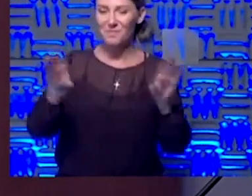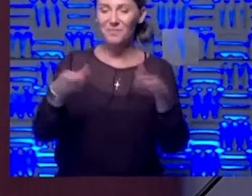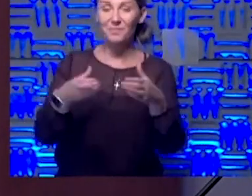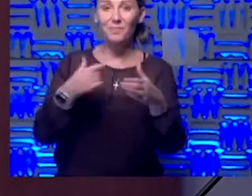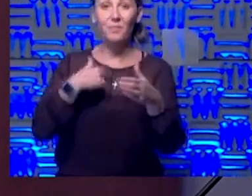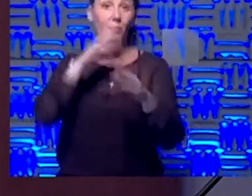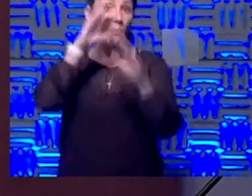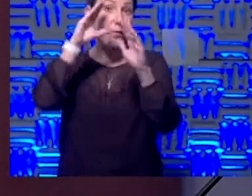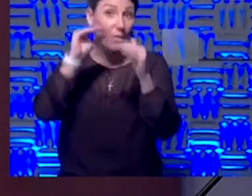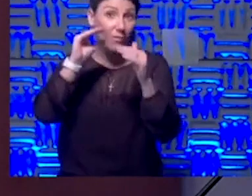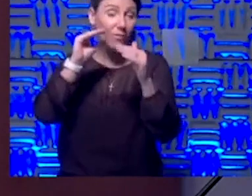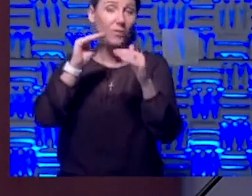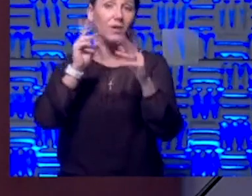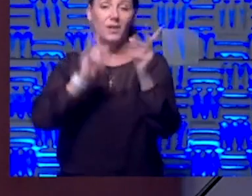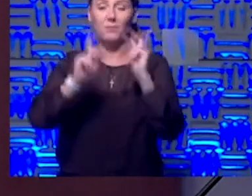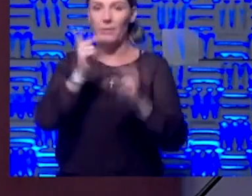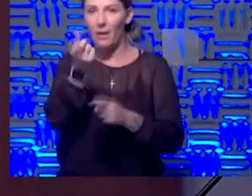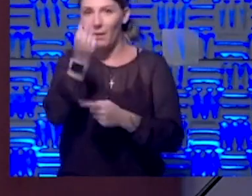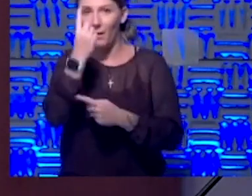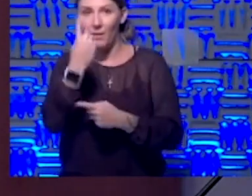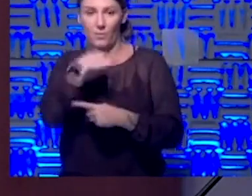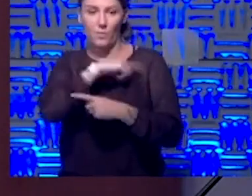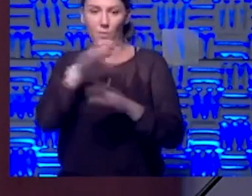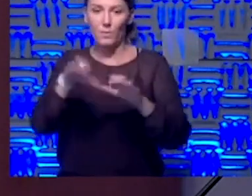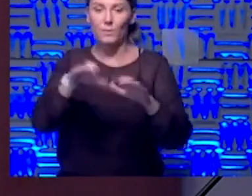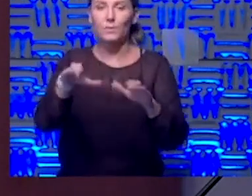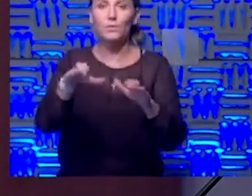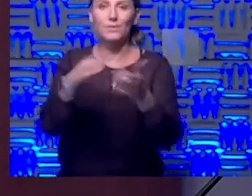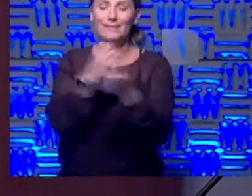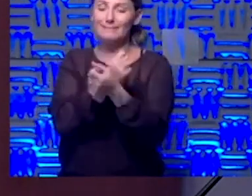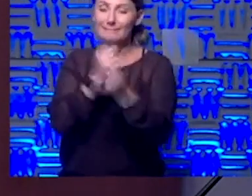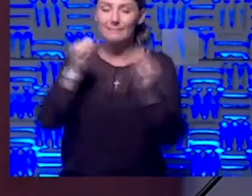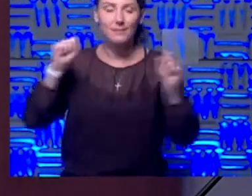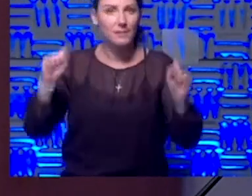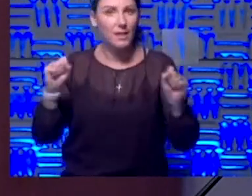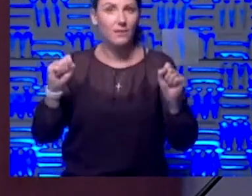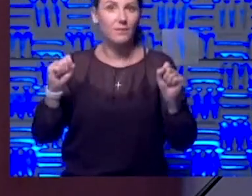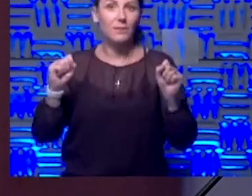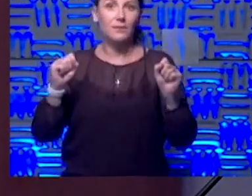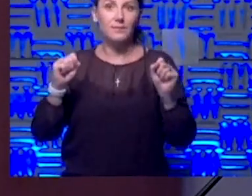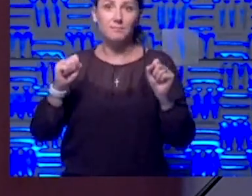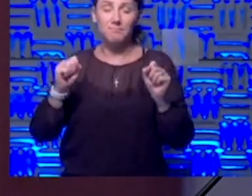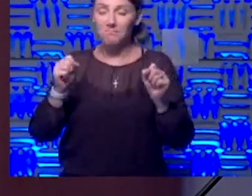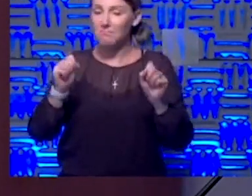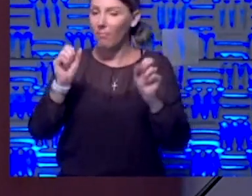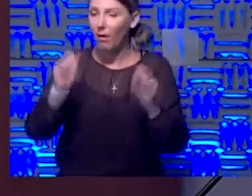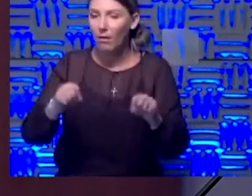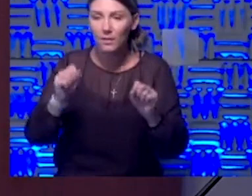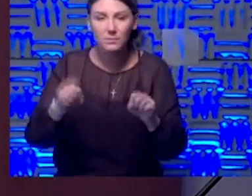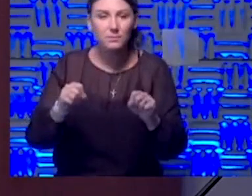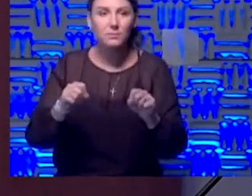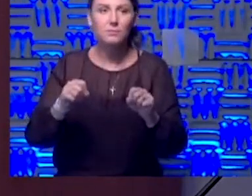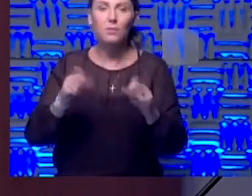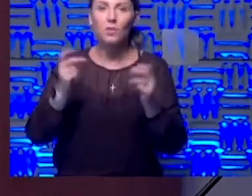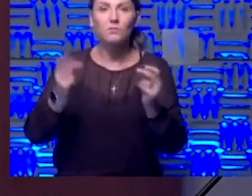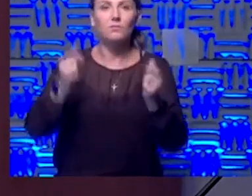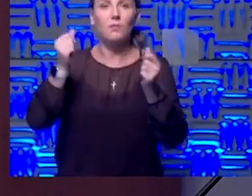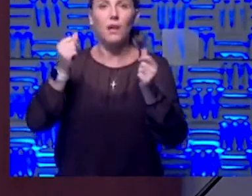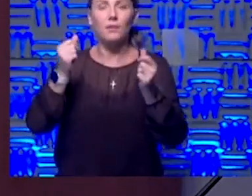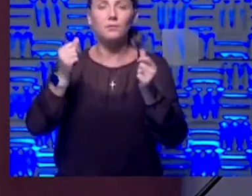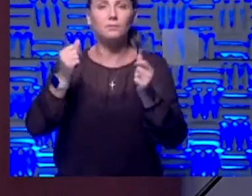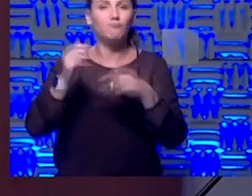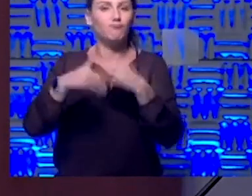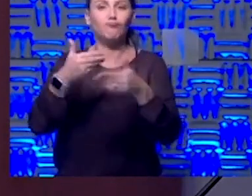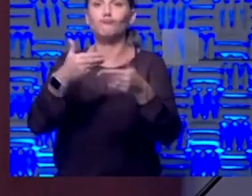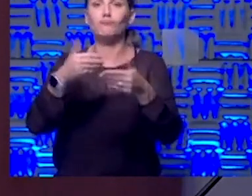that people understand we're doing this in the safest, expeditious, but scientific way